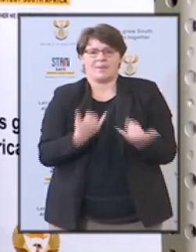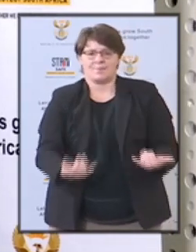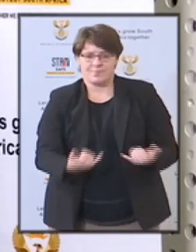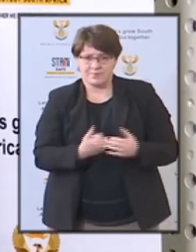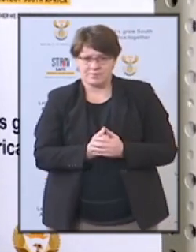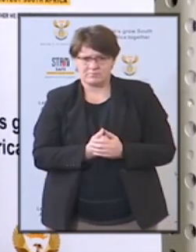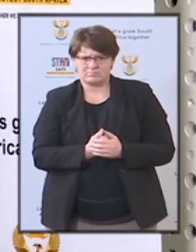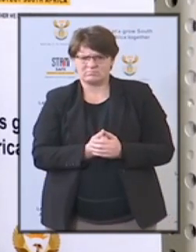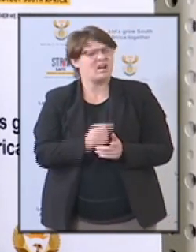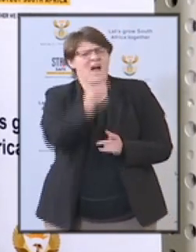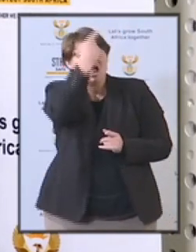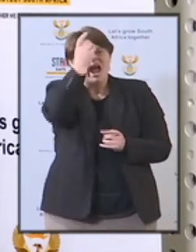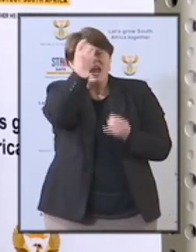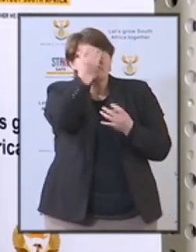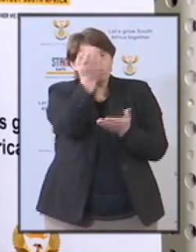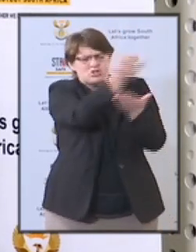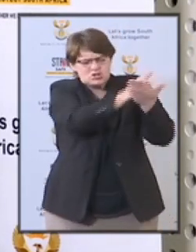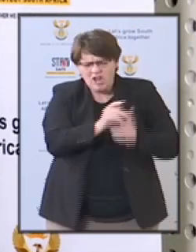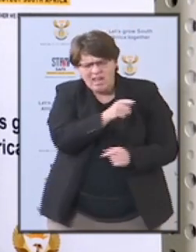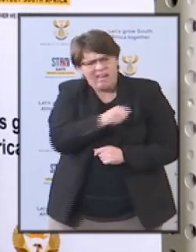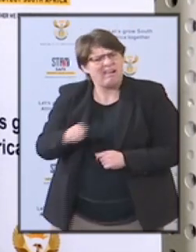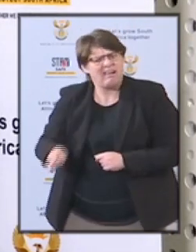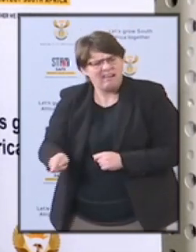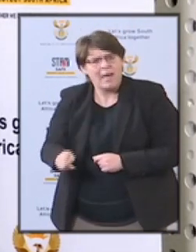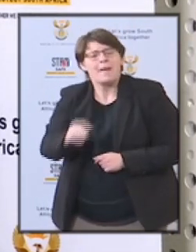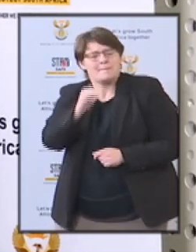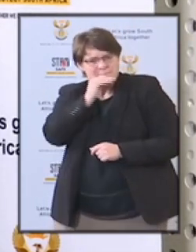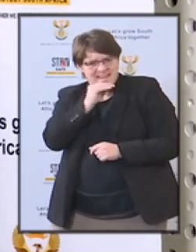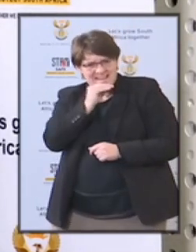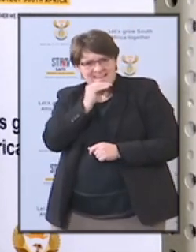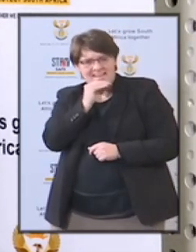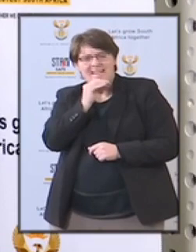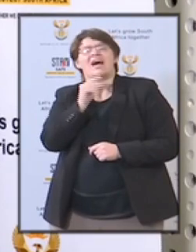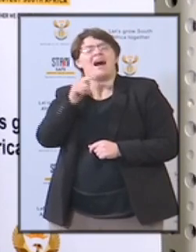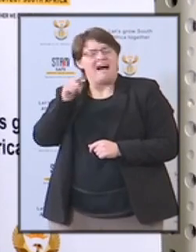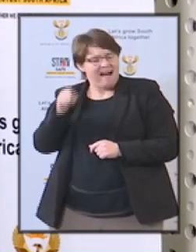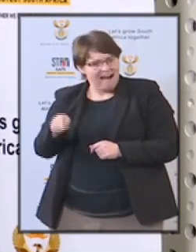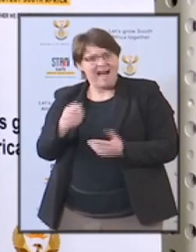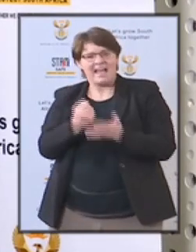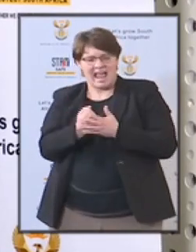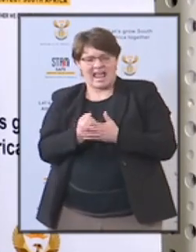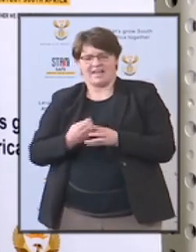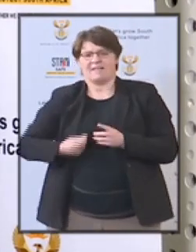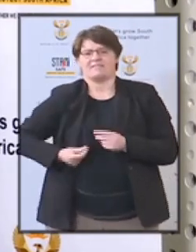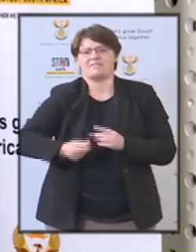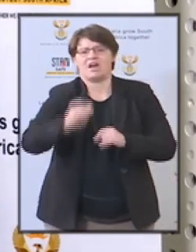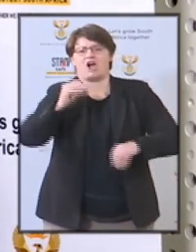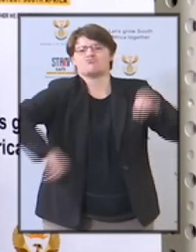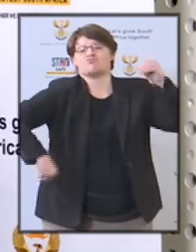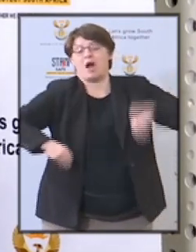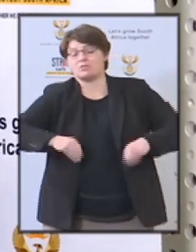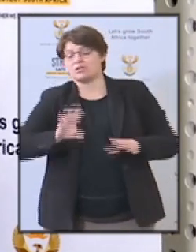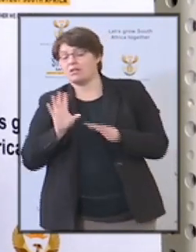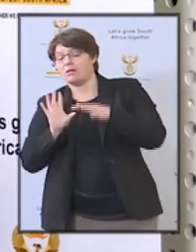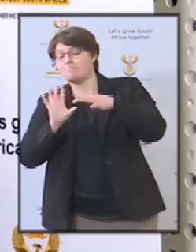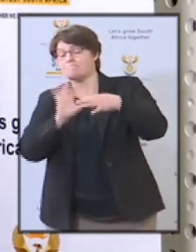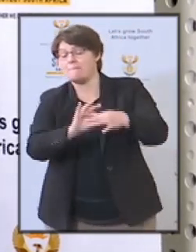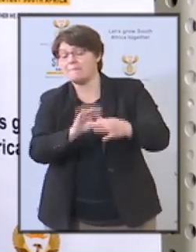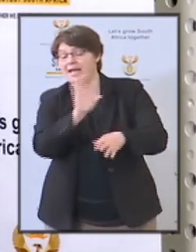will help to expedite the investigations and prosecutions of corruption-related cases.